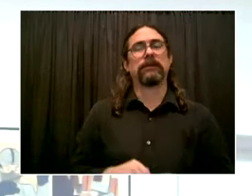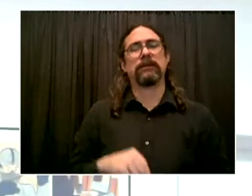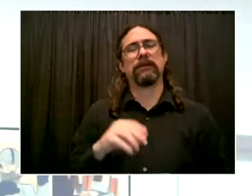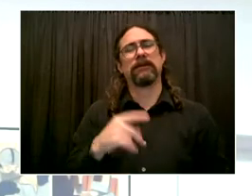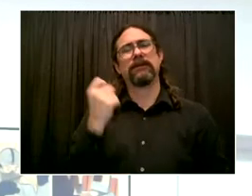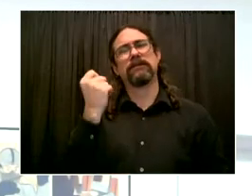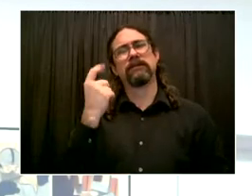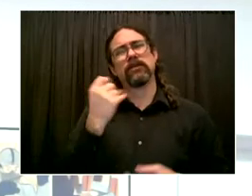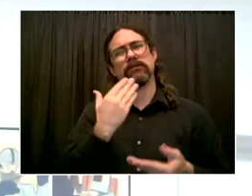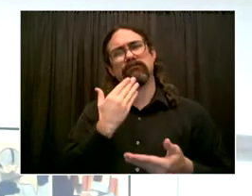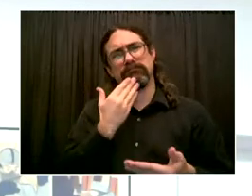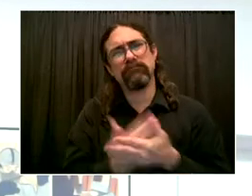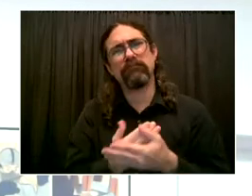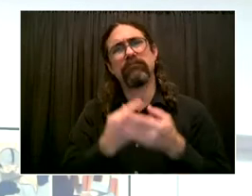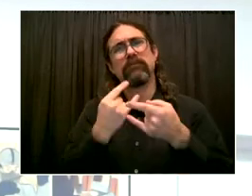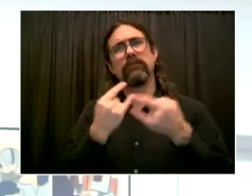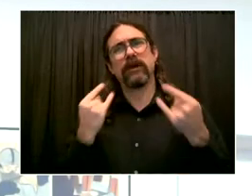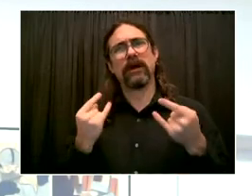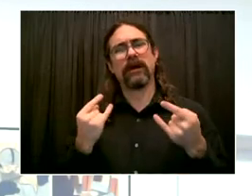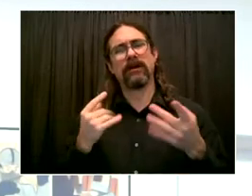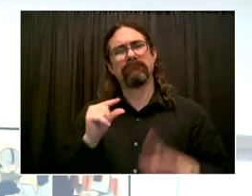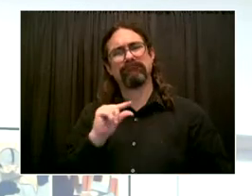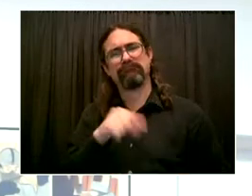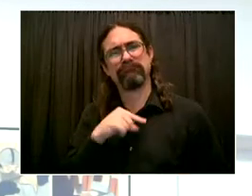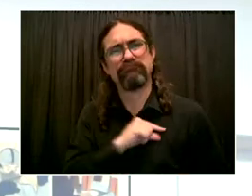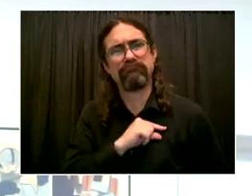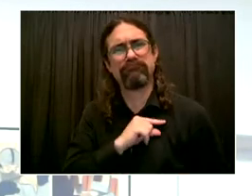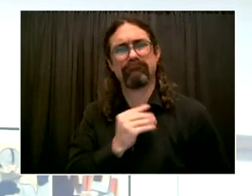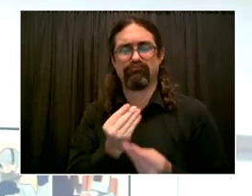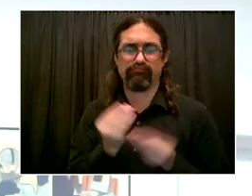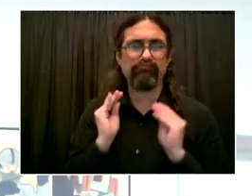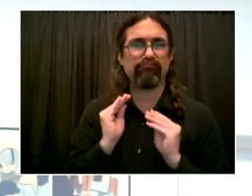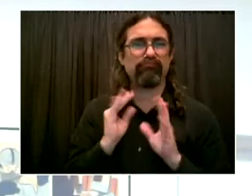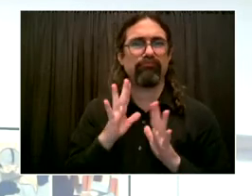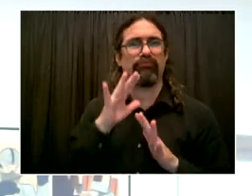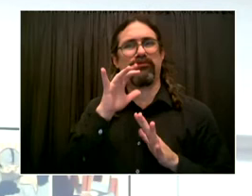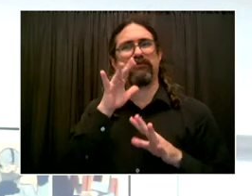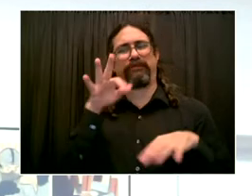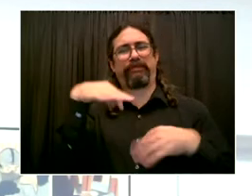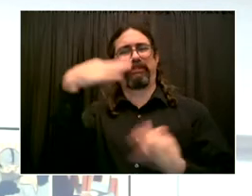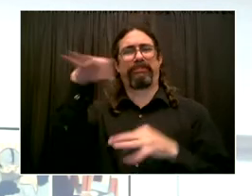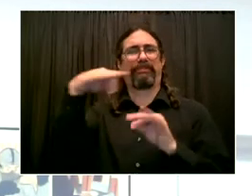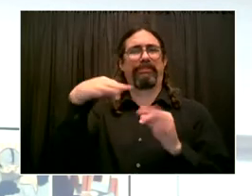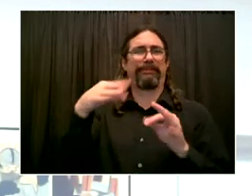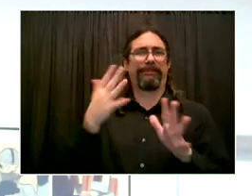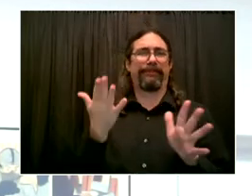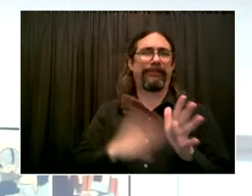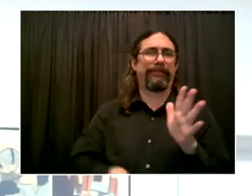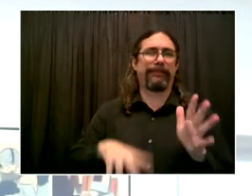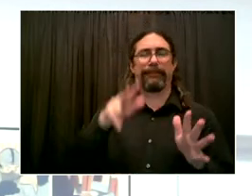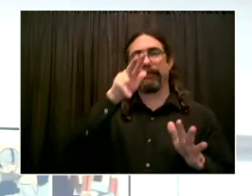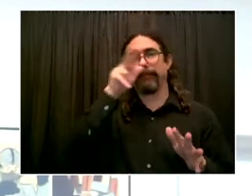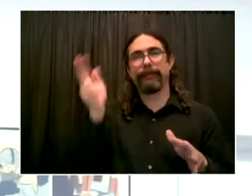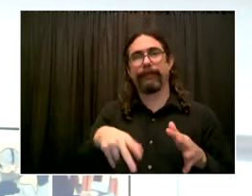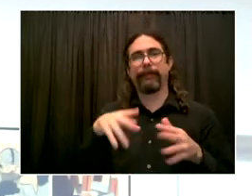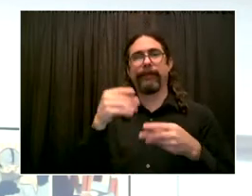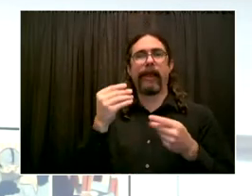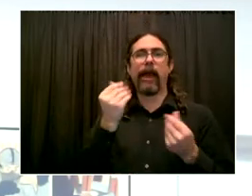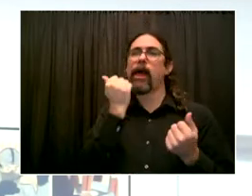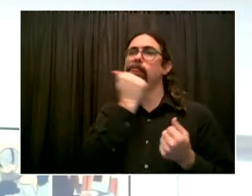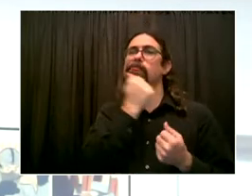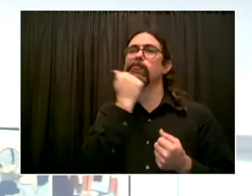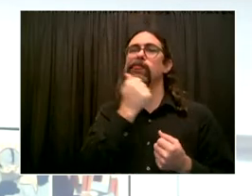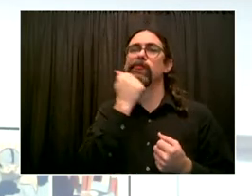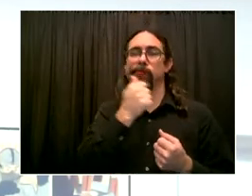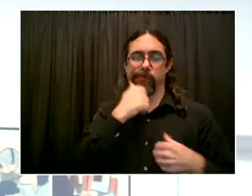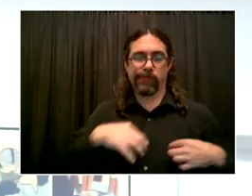everyone in public transit, health care settings, schools, and congregate settings. Finally, testing. Coming out of